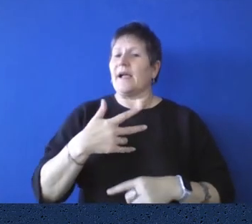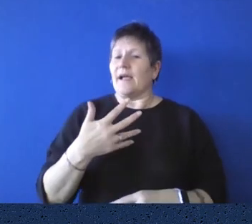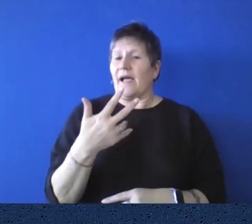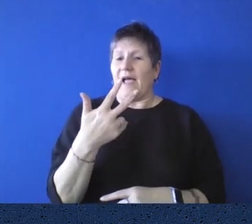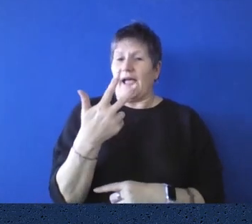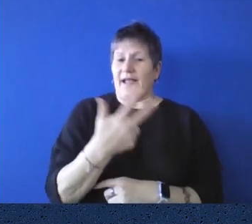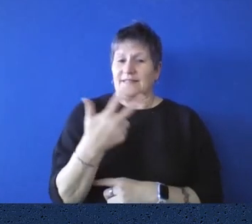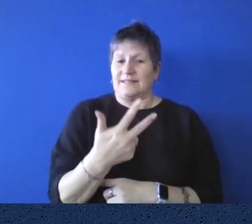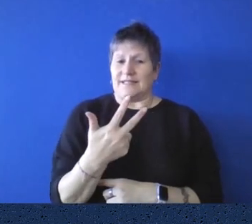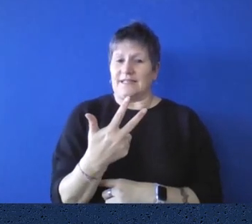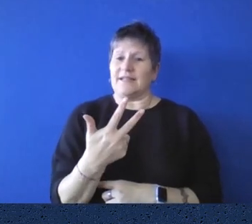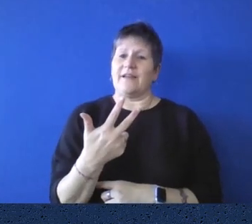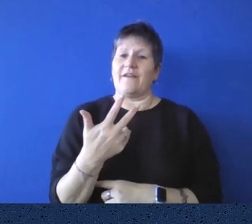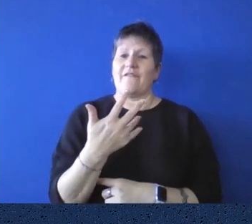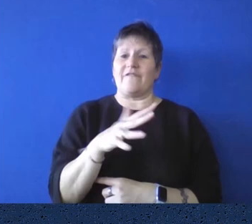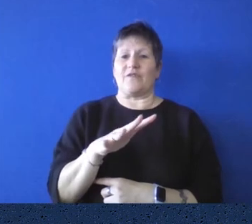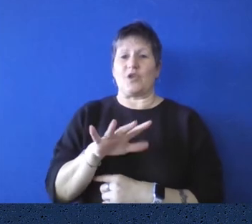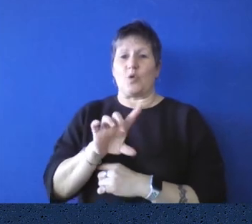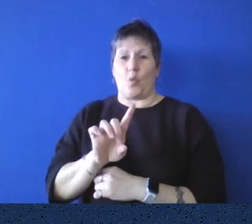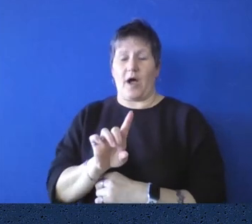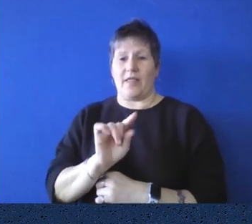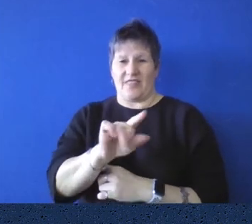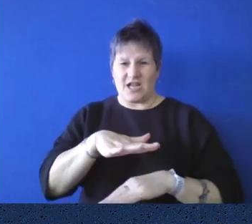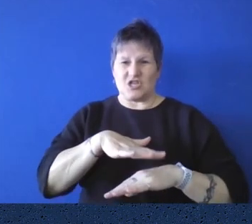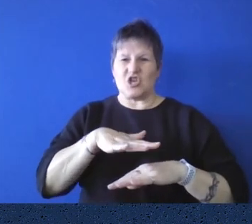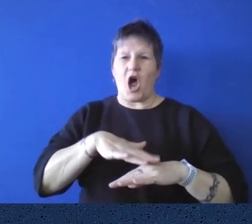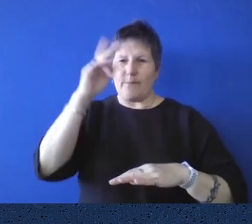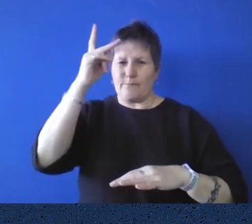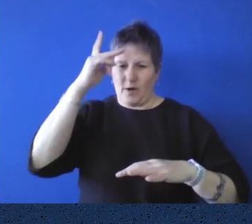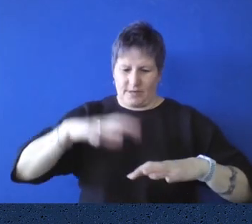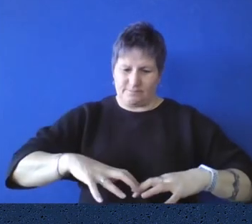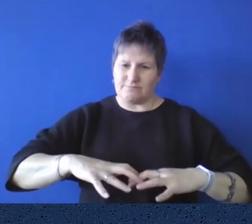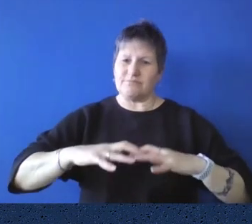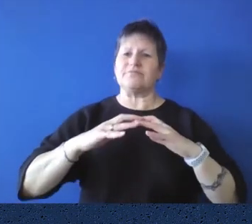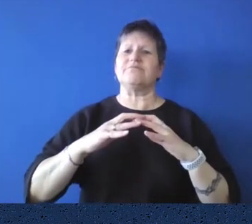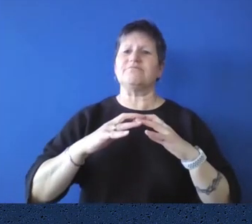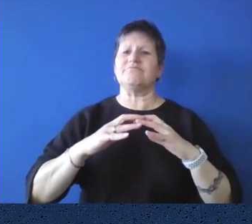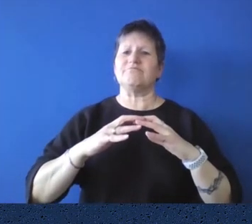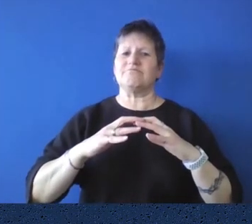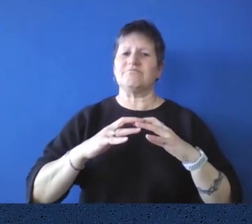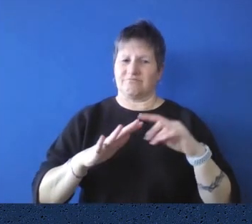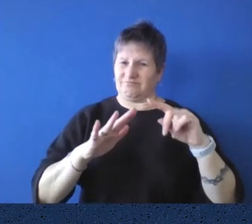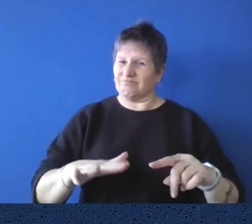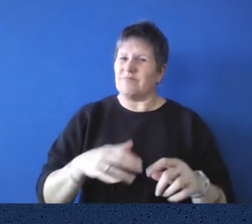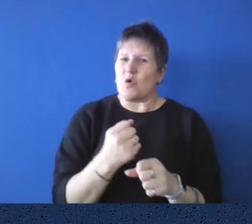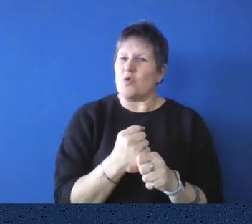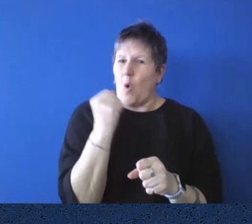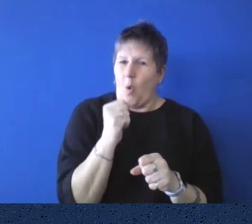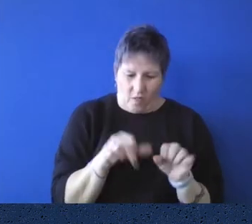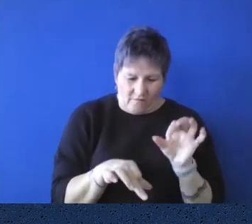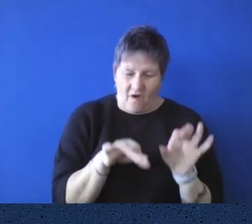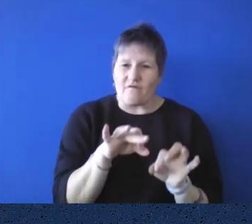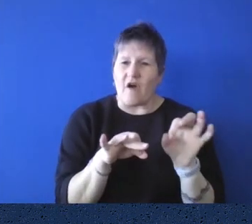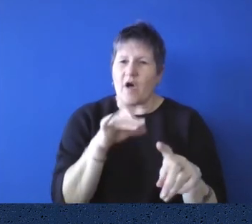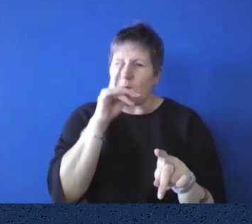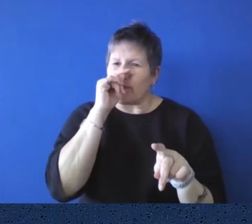the Parliament was being established in Melbourne. It was due to the Gold Rush and it was there was such a great big inundation